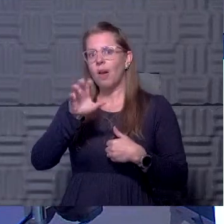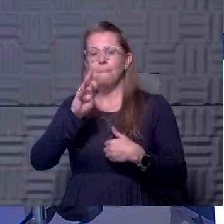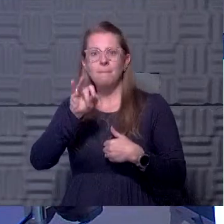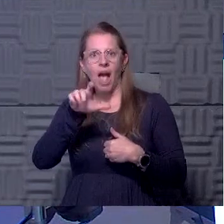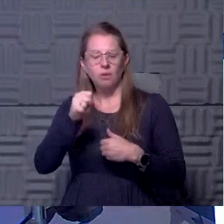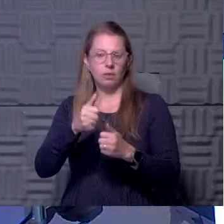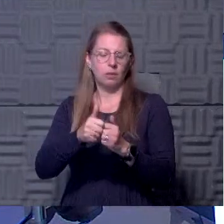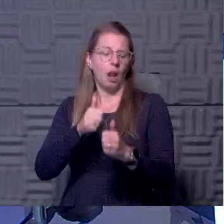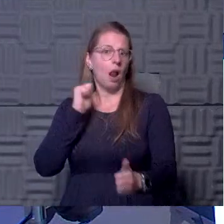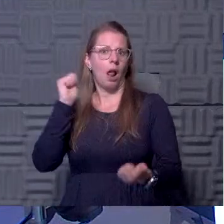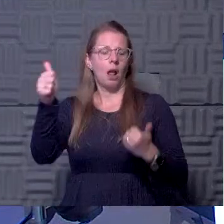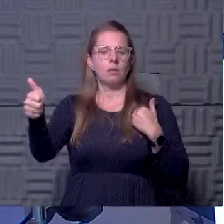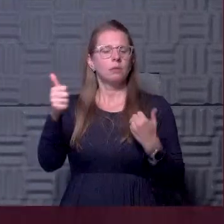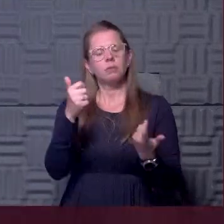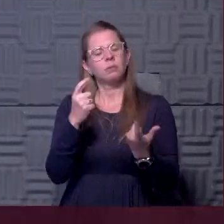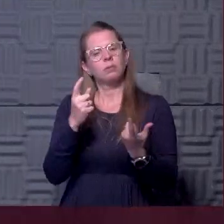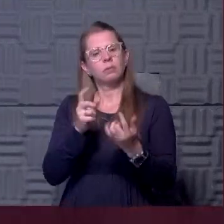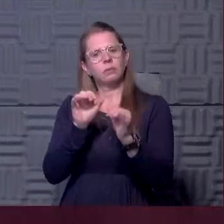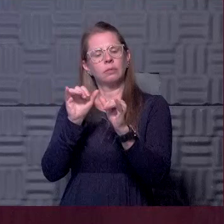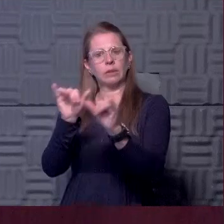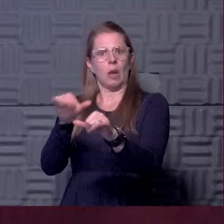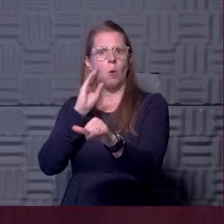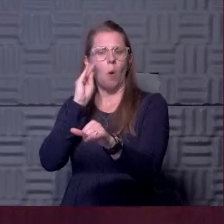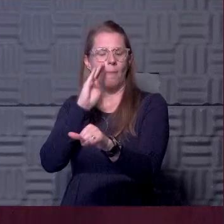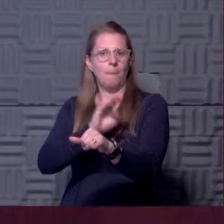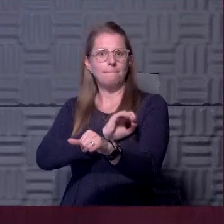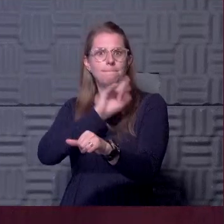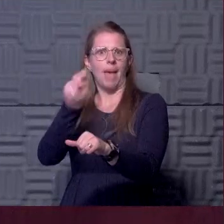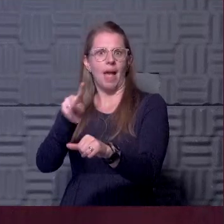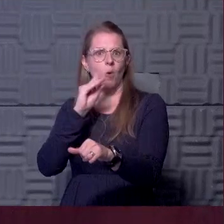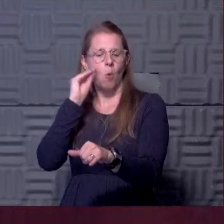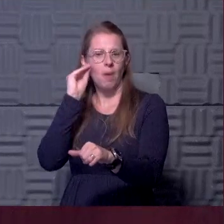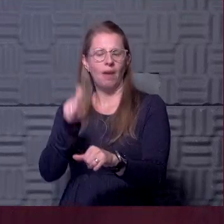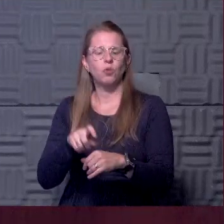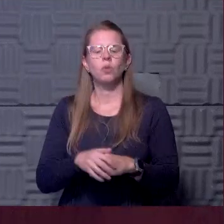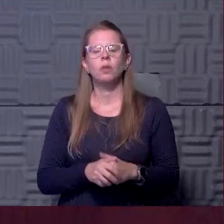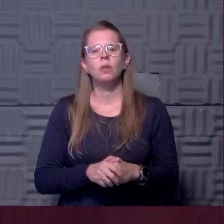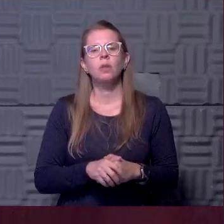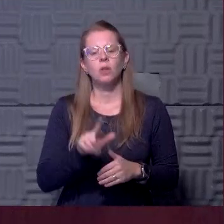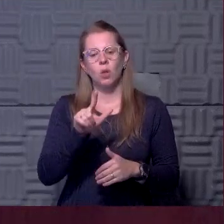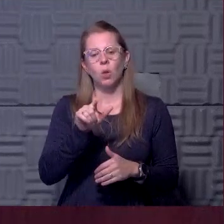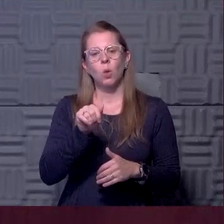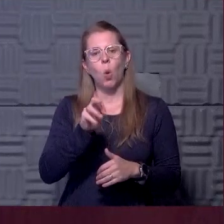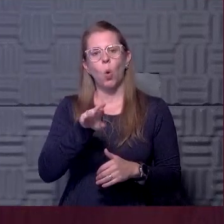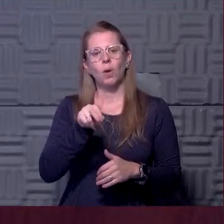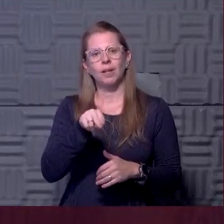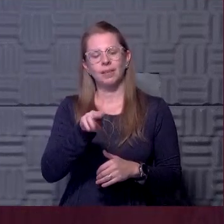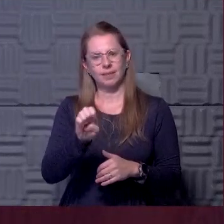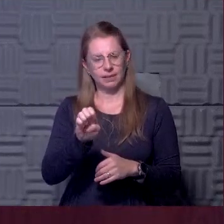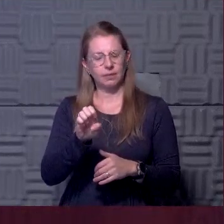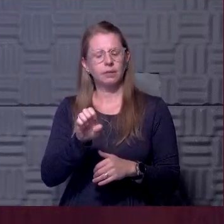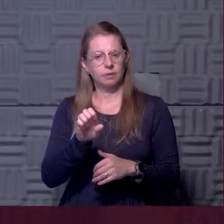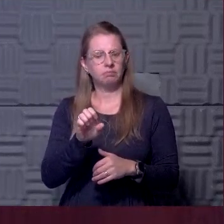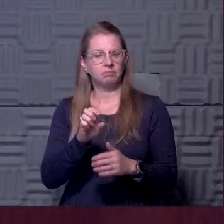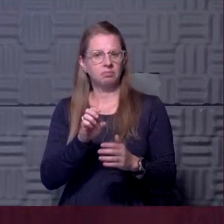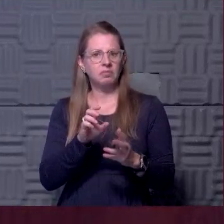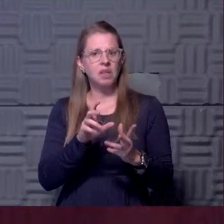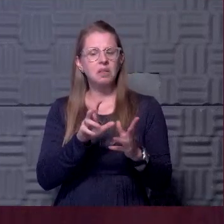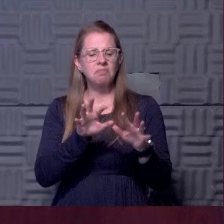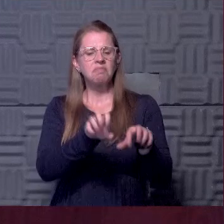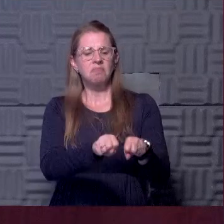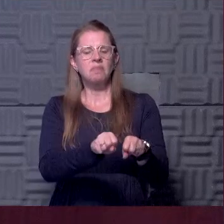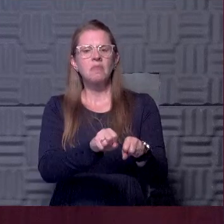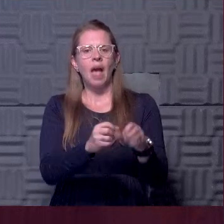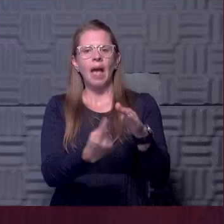go back home or what's the, what's the accommodation then? So the, the, the campus in Lawrence has, uh, invested in, um, some isolation housing, um, some specific